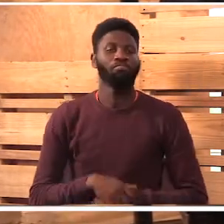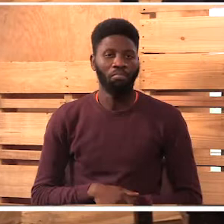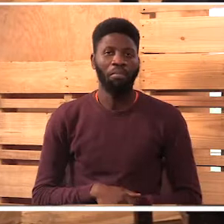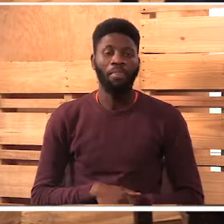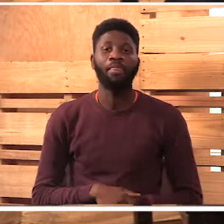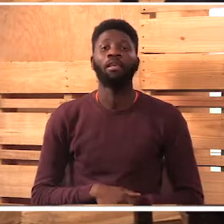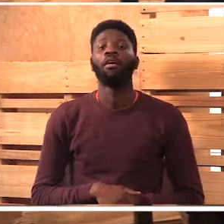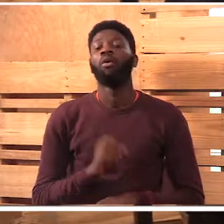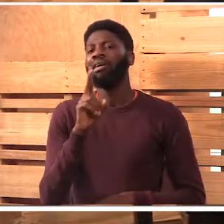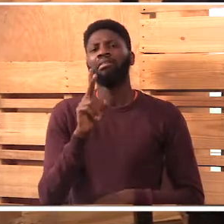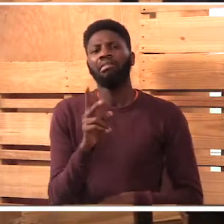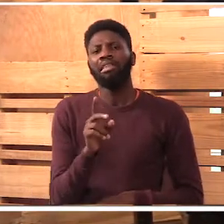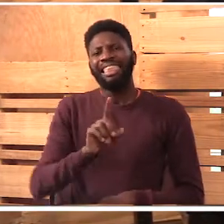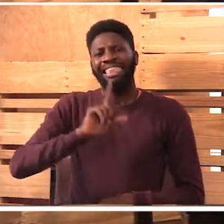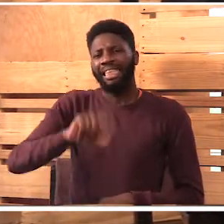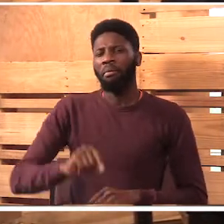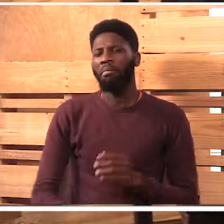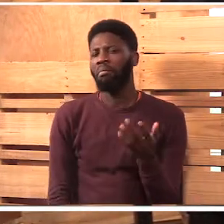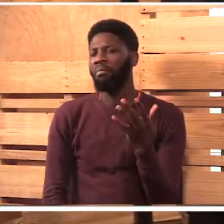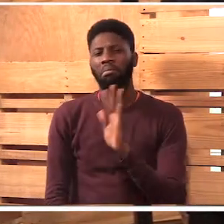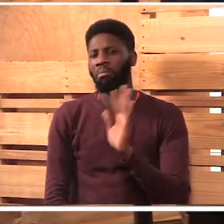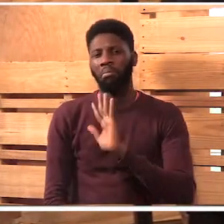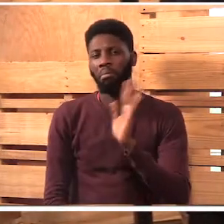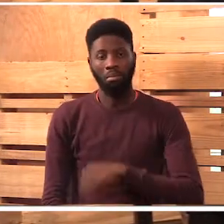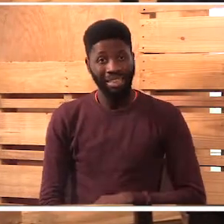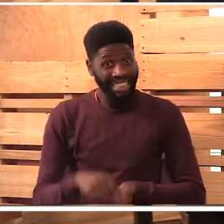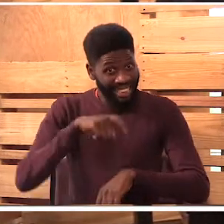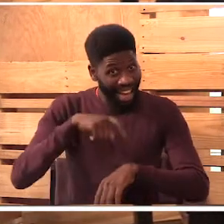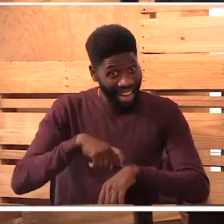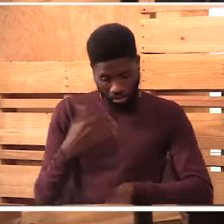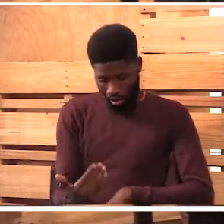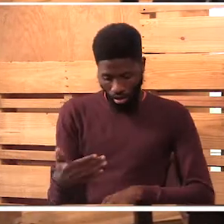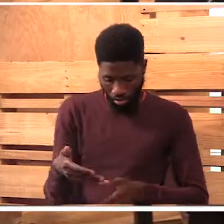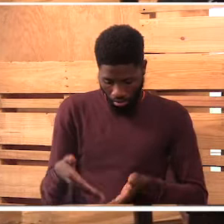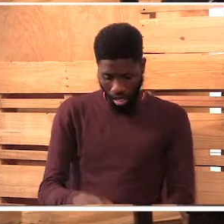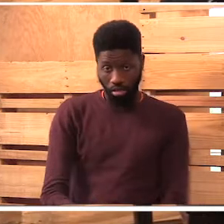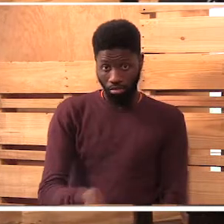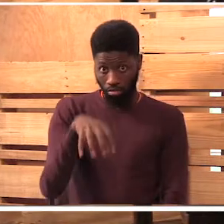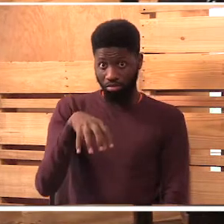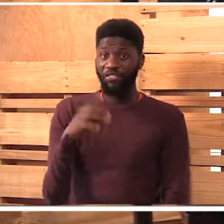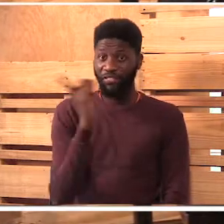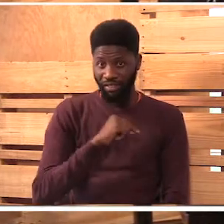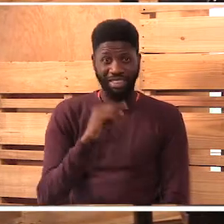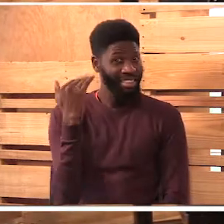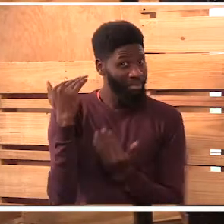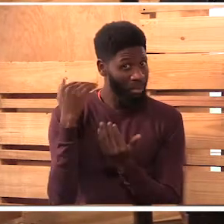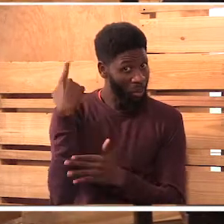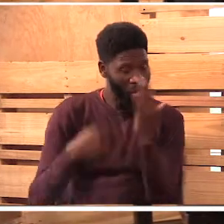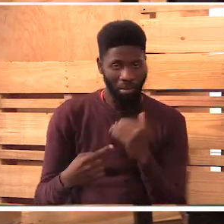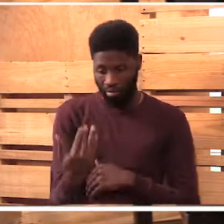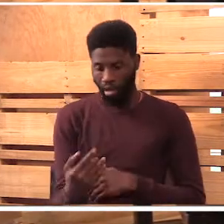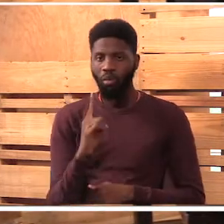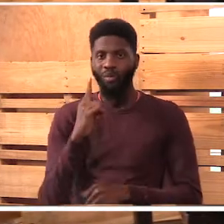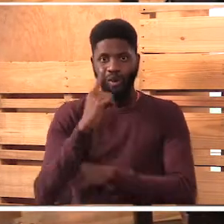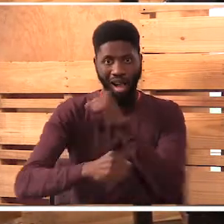I kui rahisi. Because once mtoto wamezaliwa, you expect that child from one year